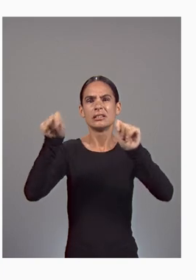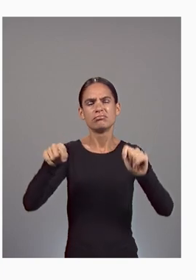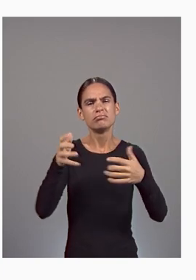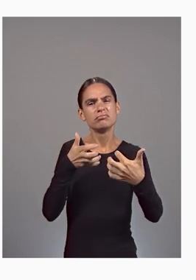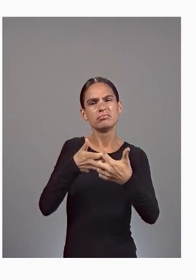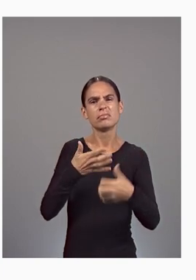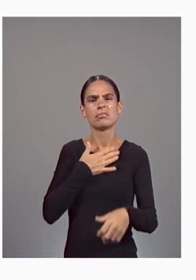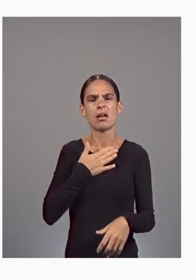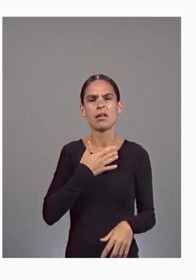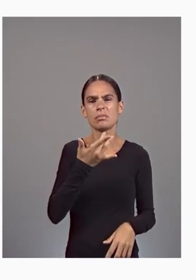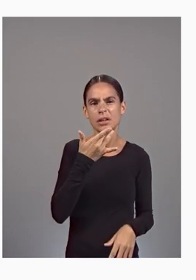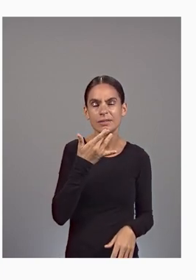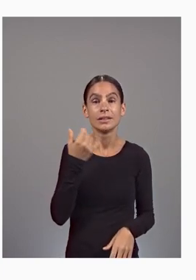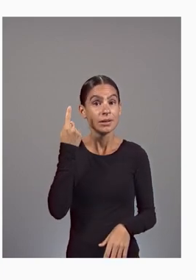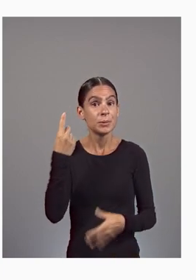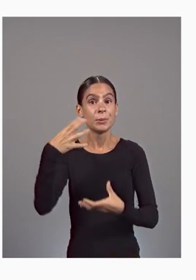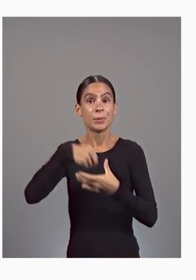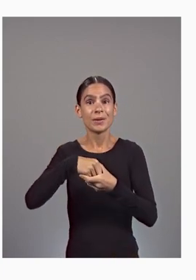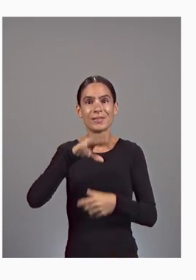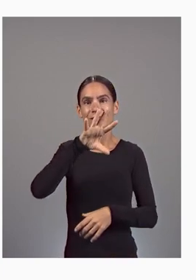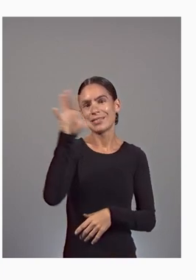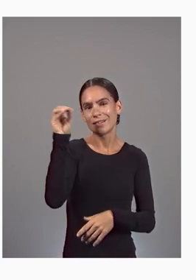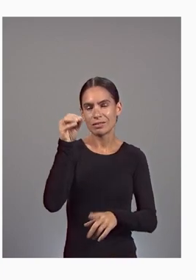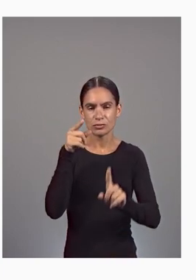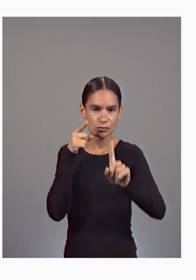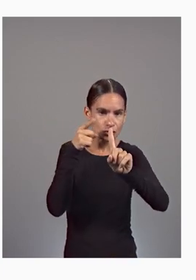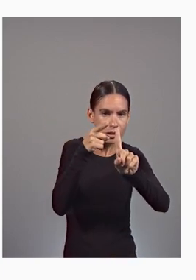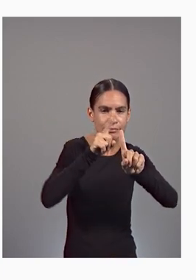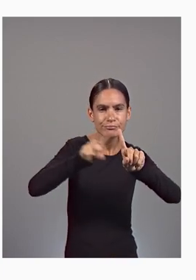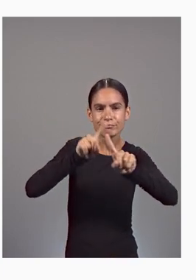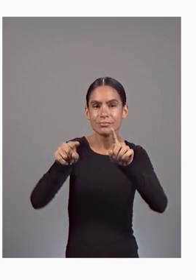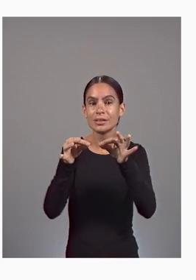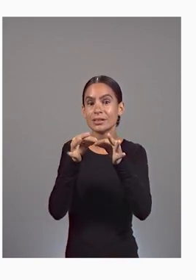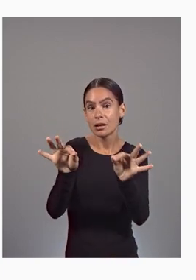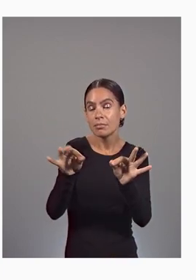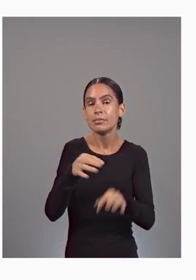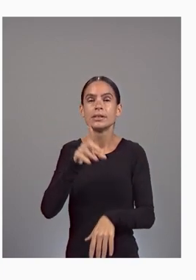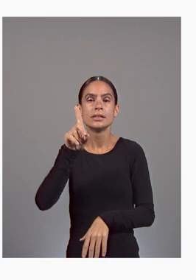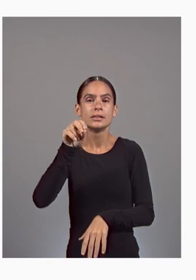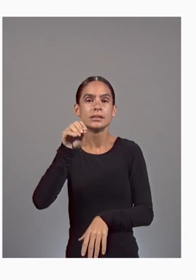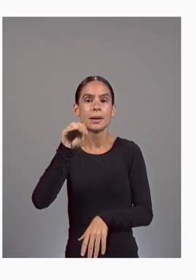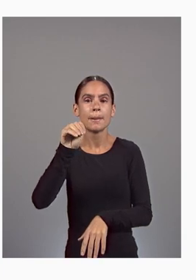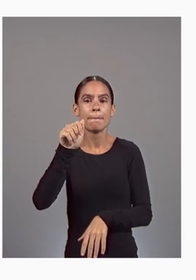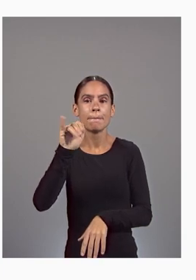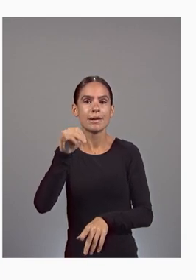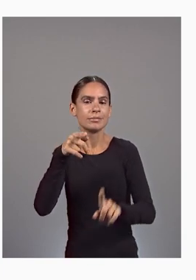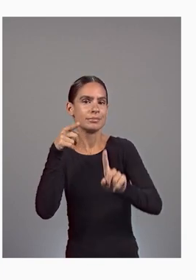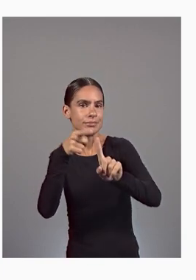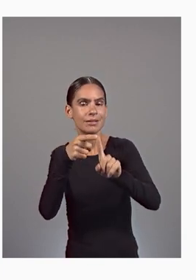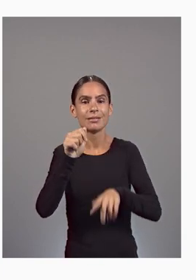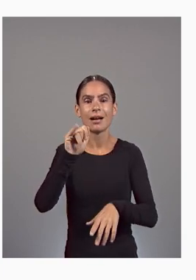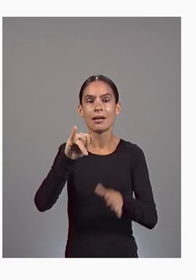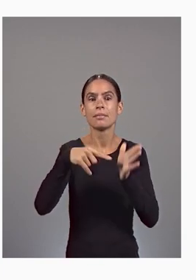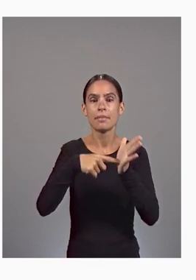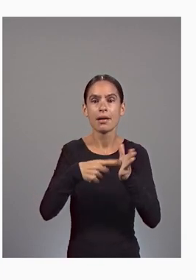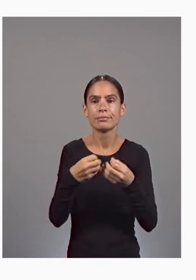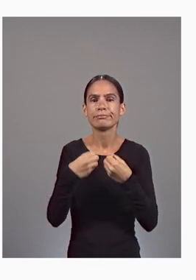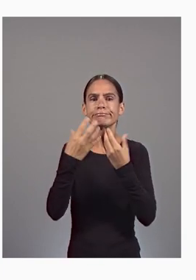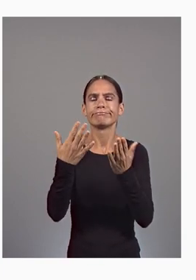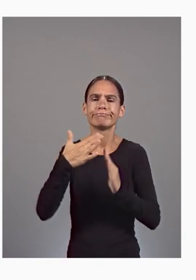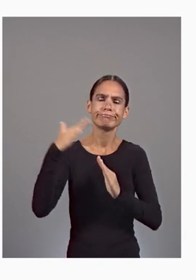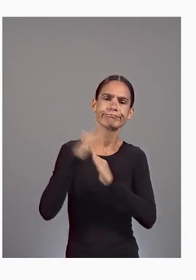including 50 target languages and domain-specific AI model that provides a higher-quality translation out-of-box.